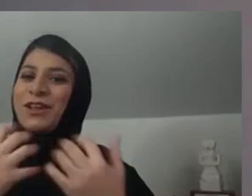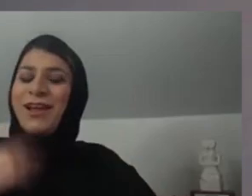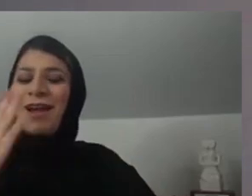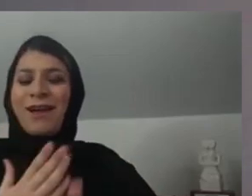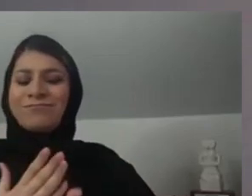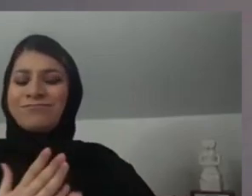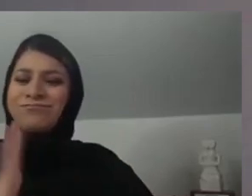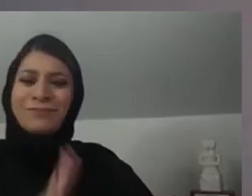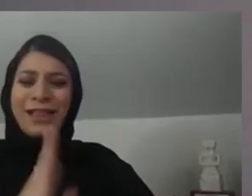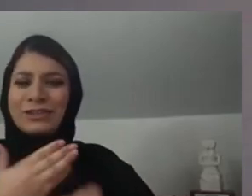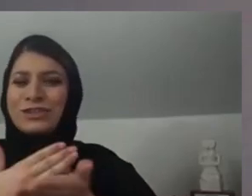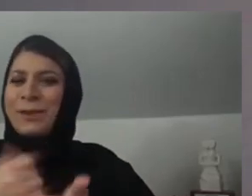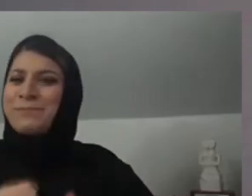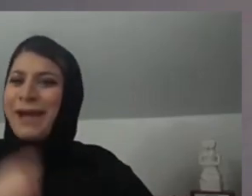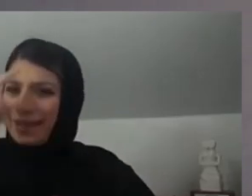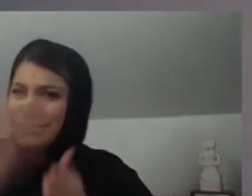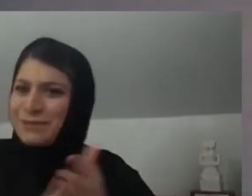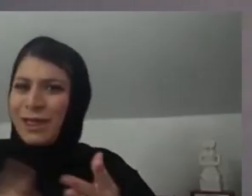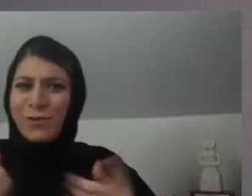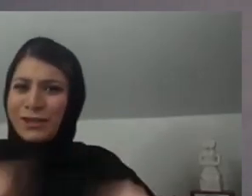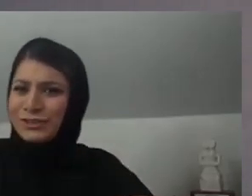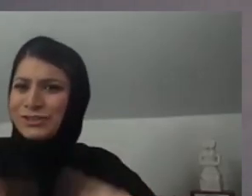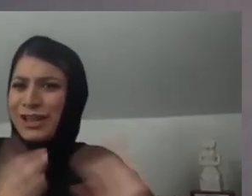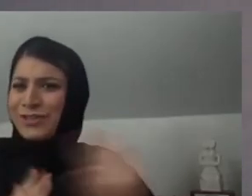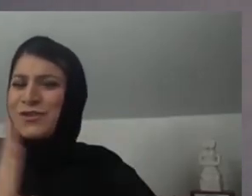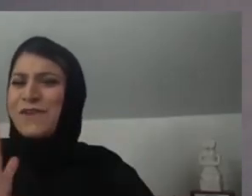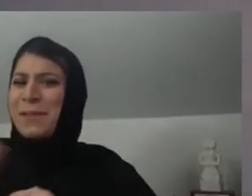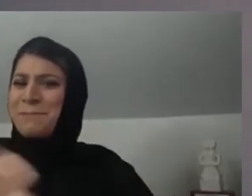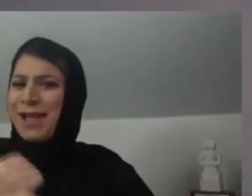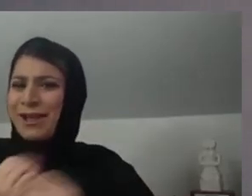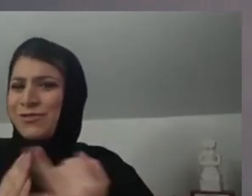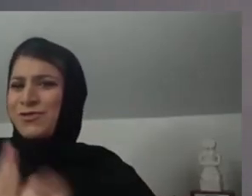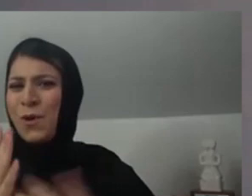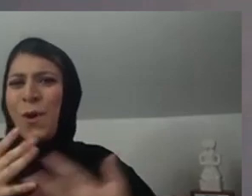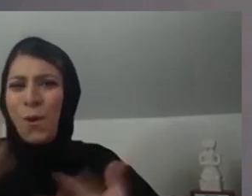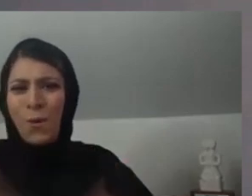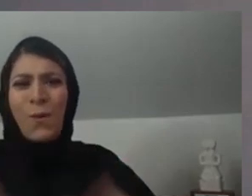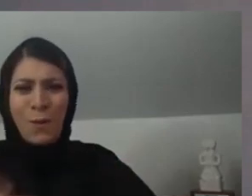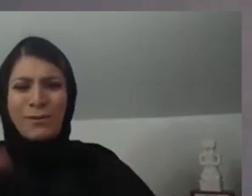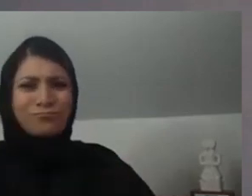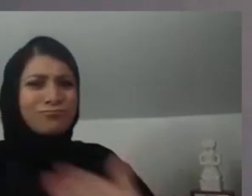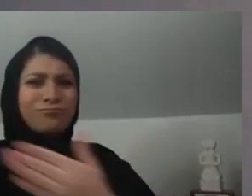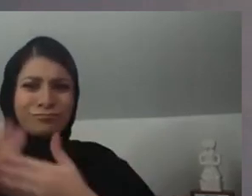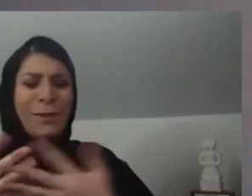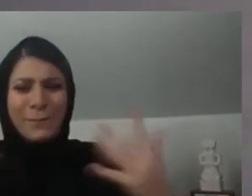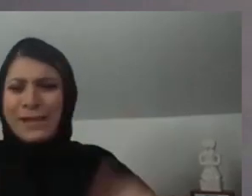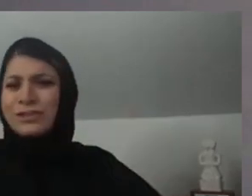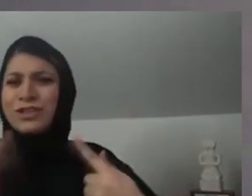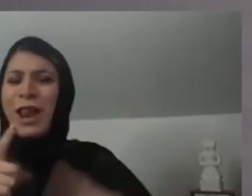First of all, I'd like to begin with thanking you for inviting me here and giving me this opportunity.